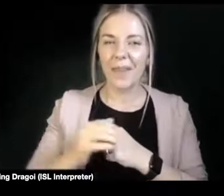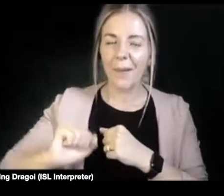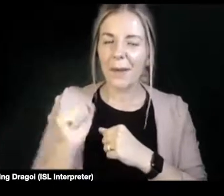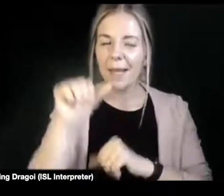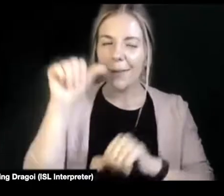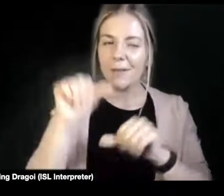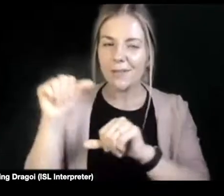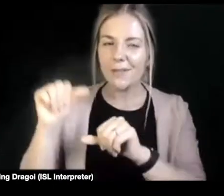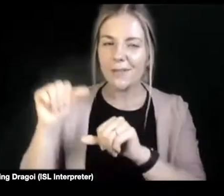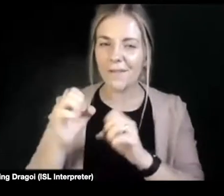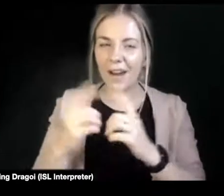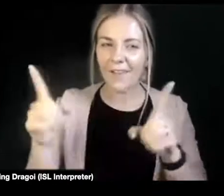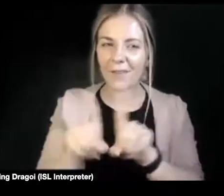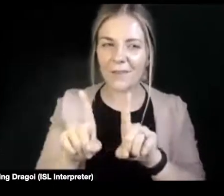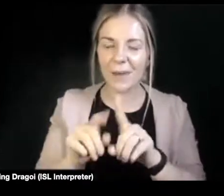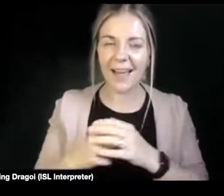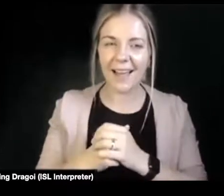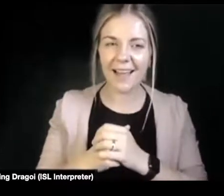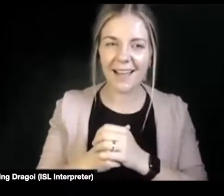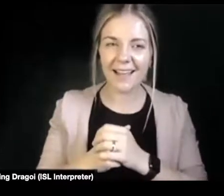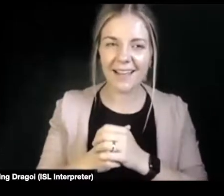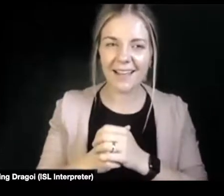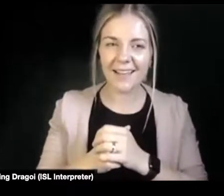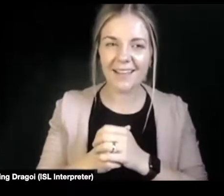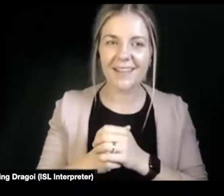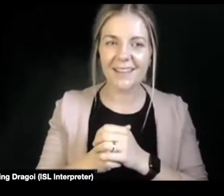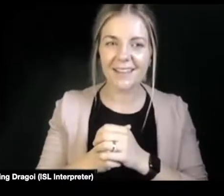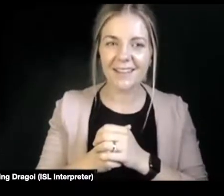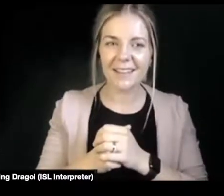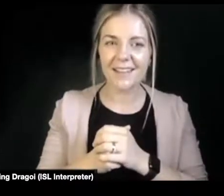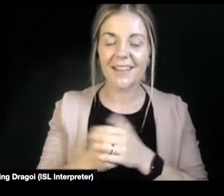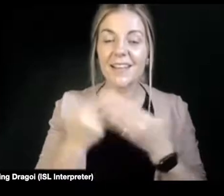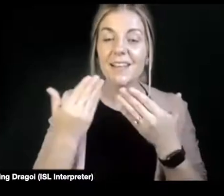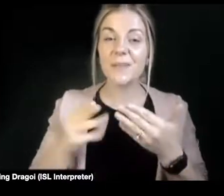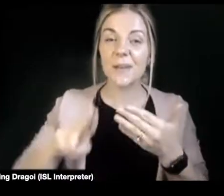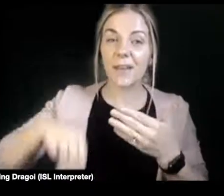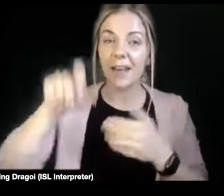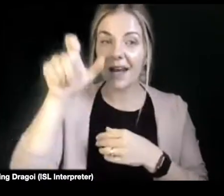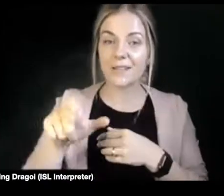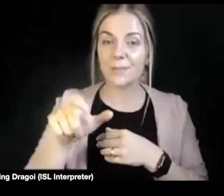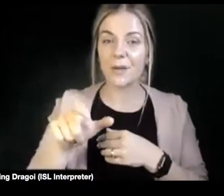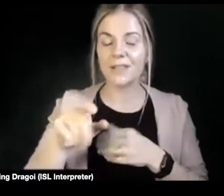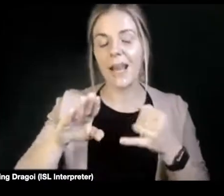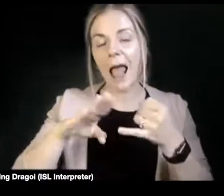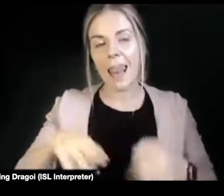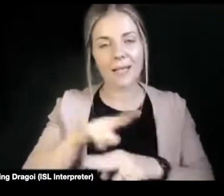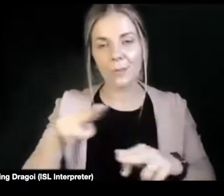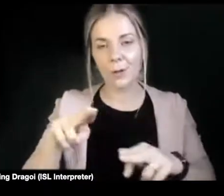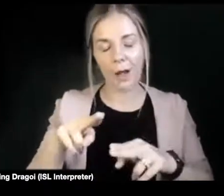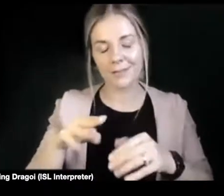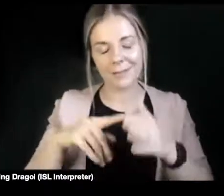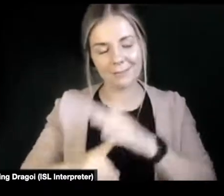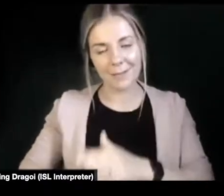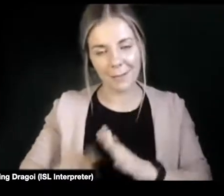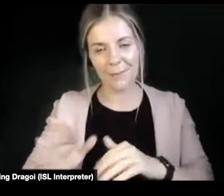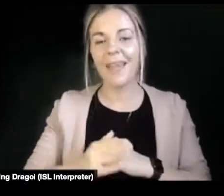And today we have quite a tight hour to get through. And Ania, last but not least, can you give a bit of background to yourself